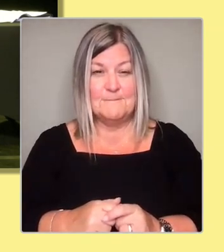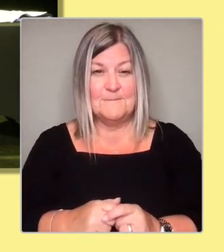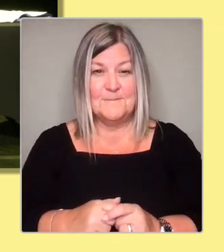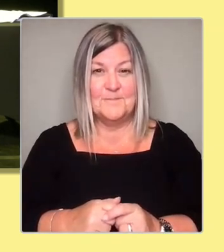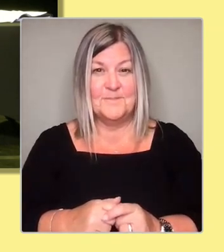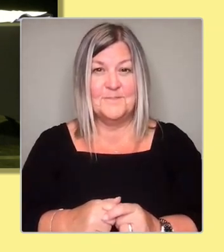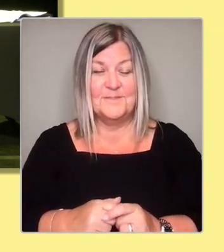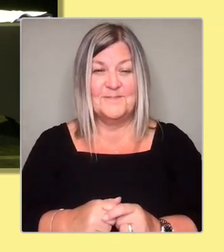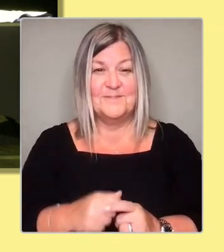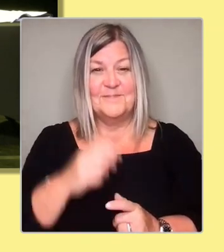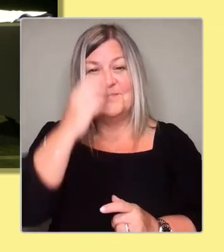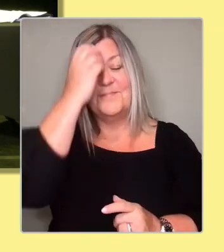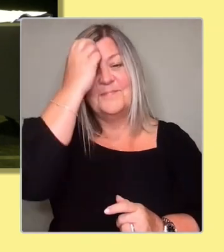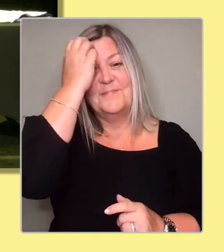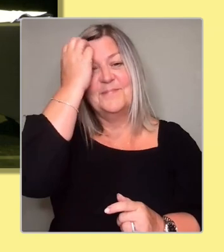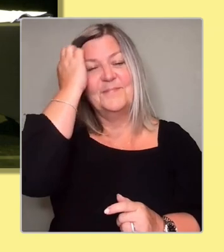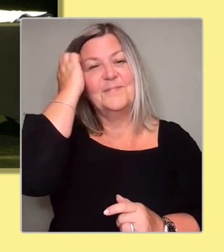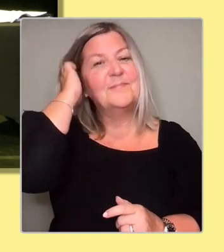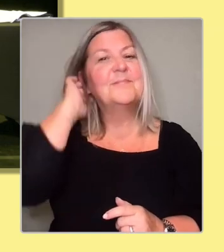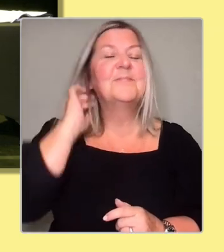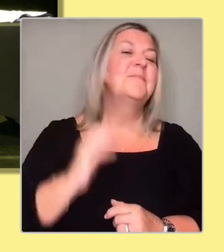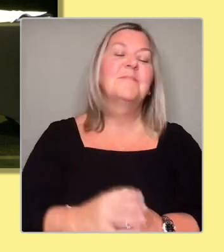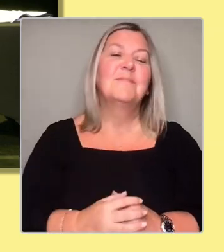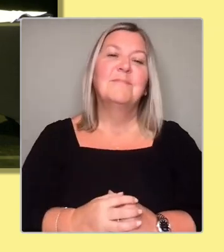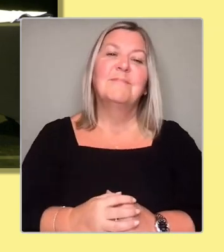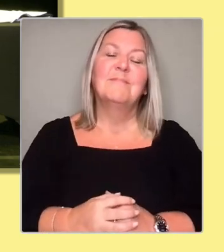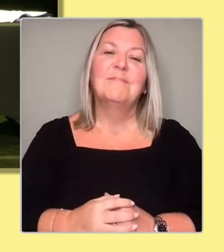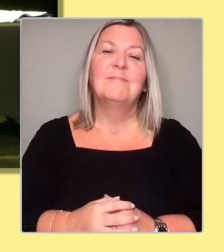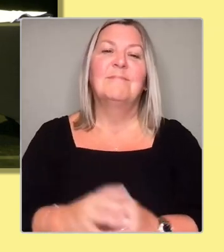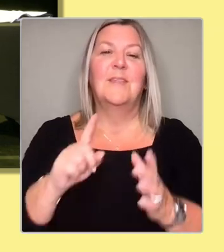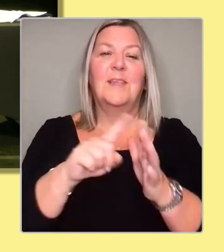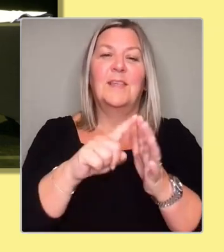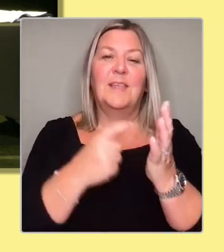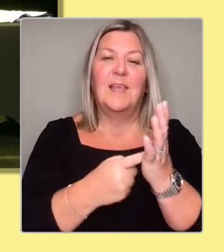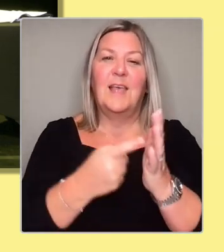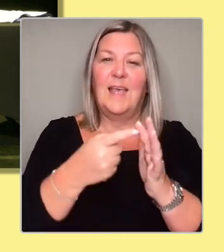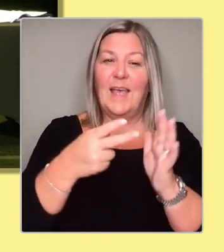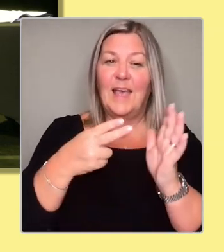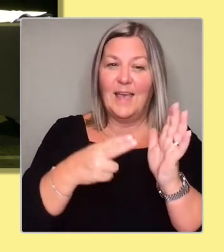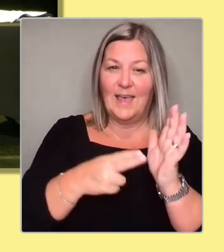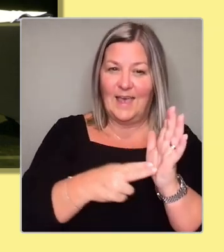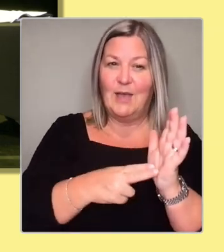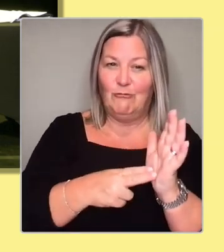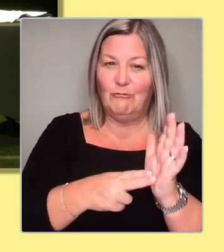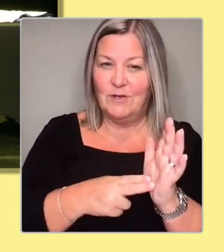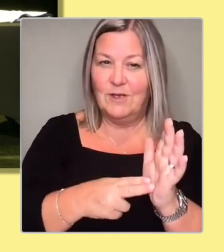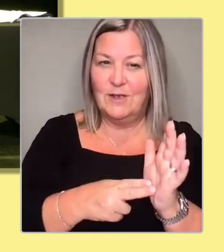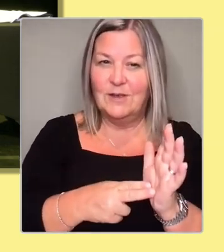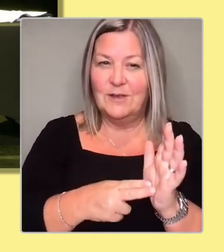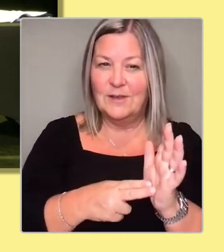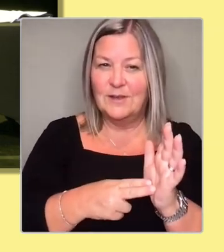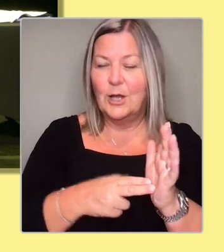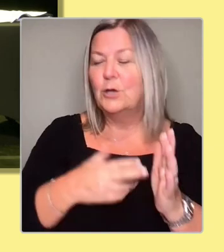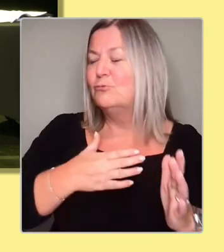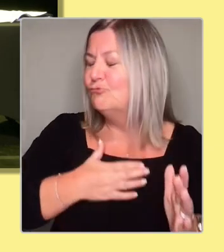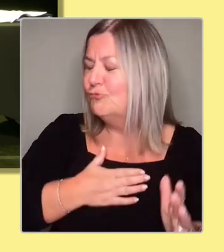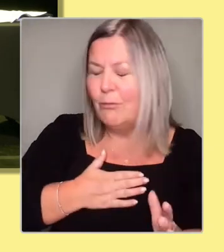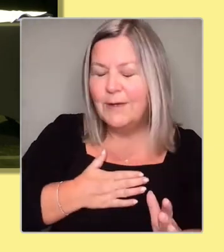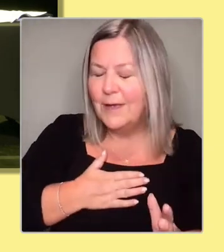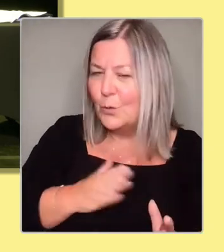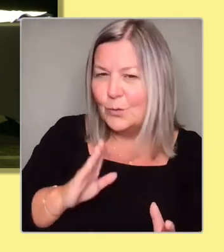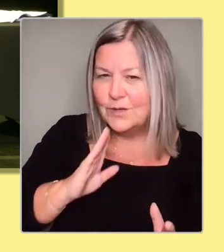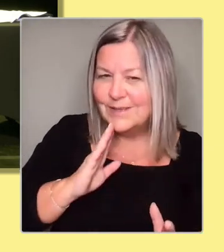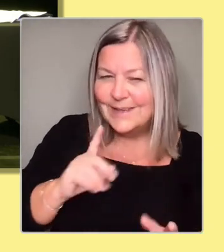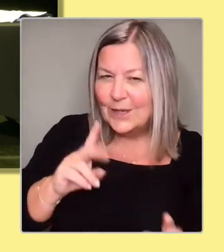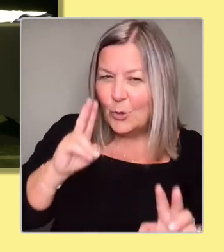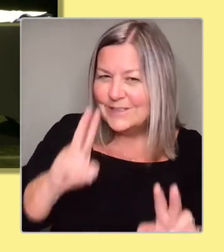Hi, thanks. I'm Erin. I'm the co-convener of Out for Independence. Sorry, Erin. My apologies. I couldn't actually see whether you were a